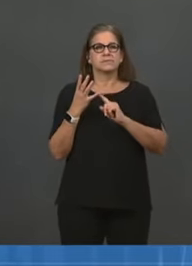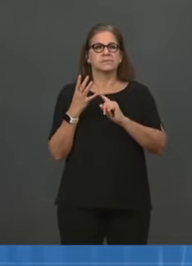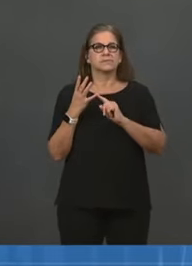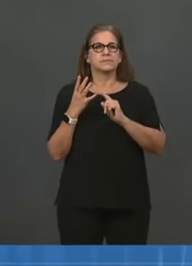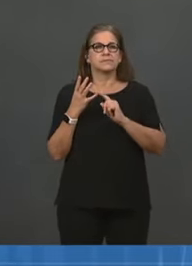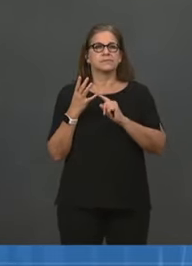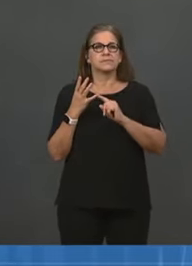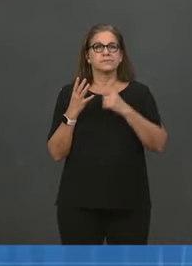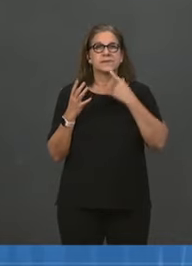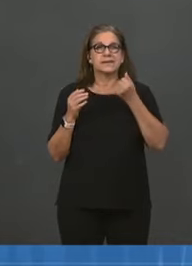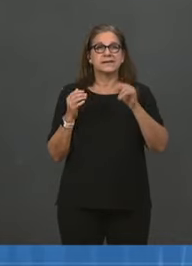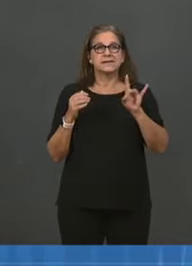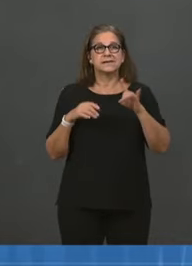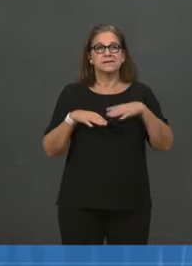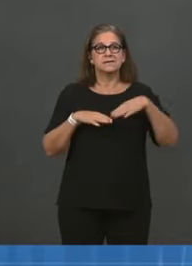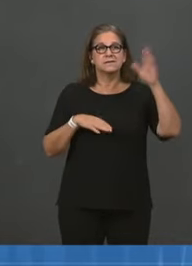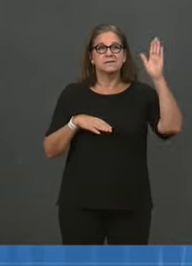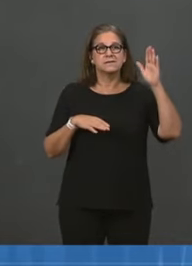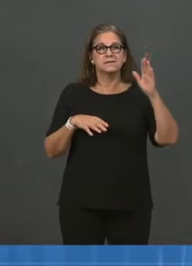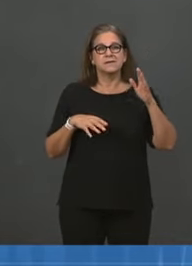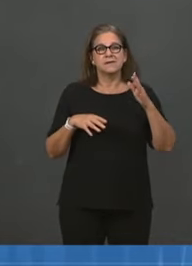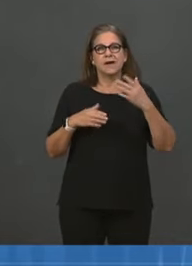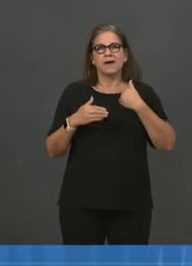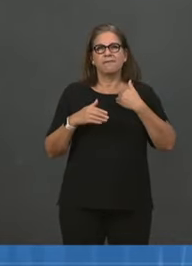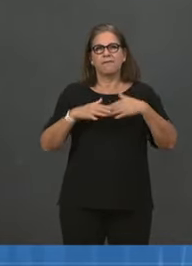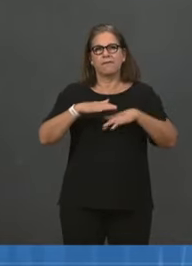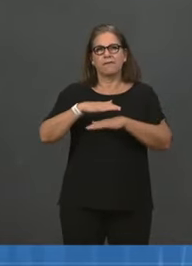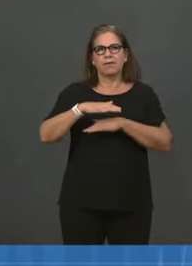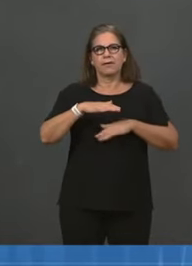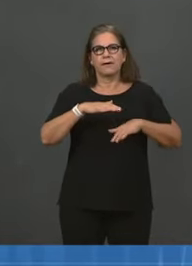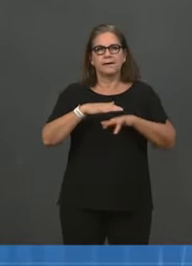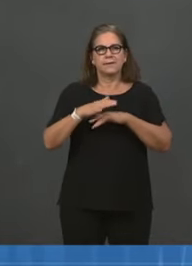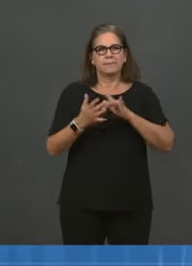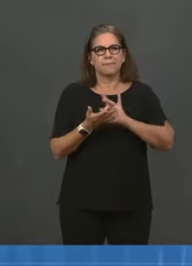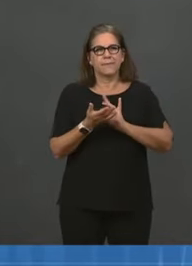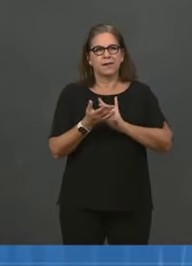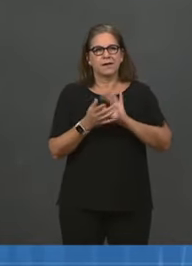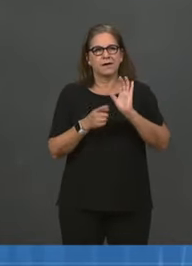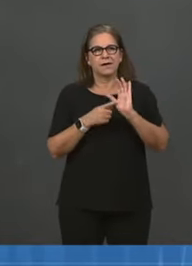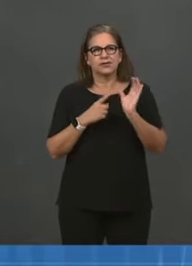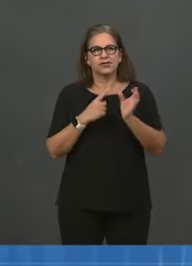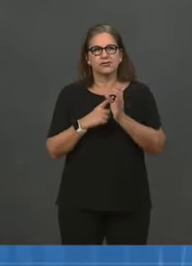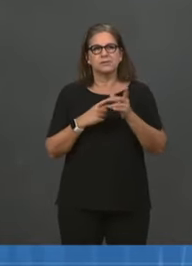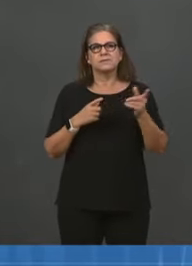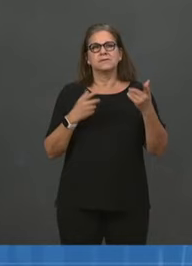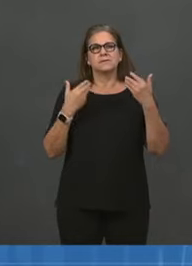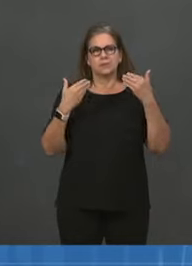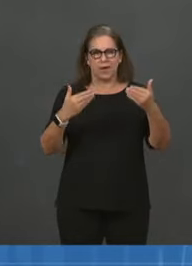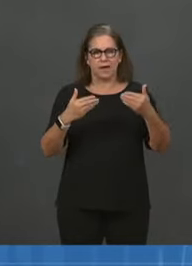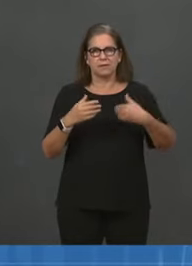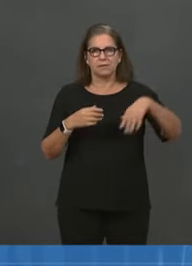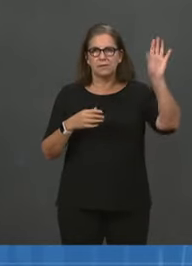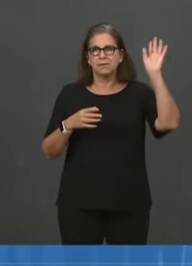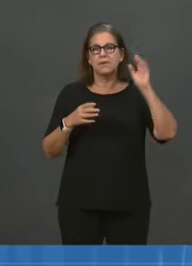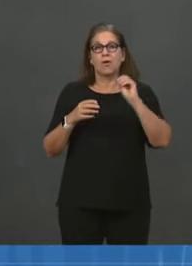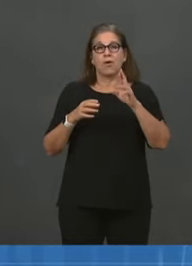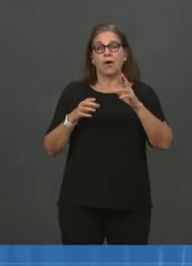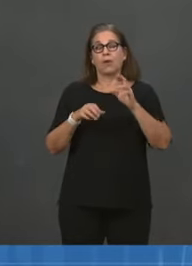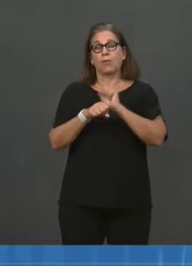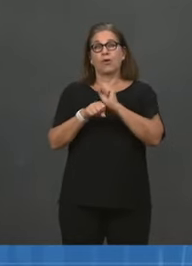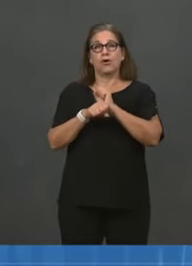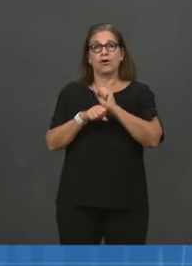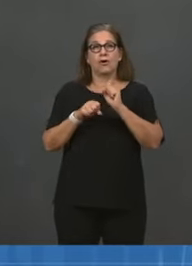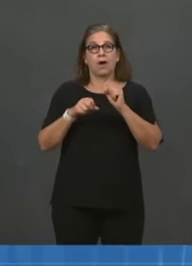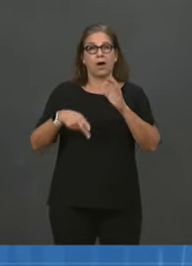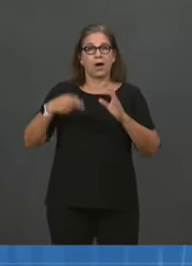or you live or work in a high-risk place. So all of those groups are currently eligible for a booster vaccine. We are following